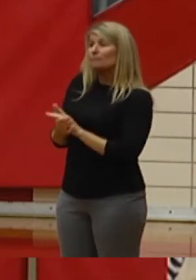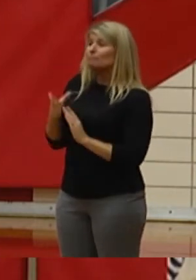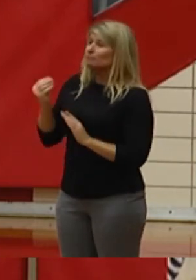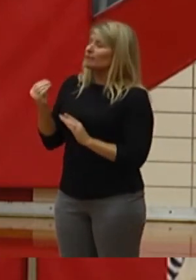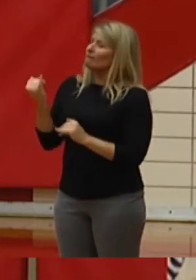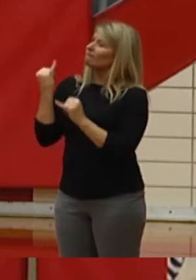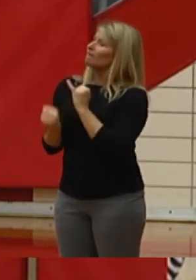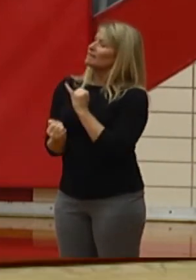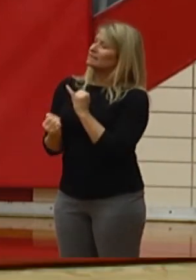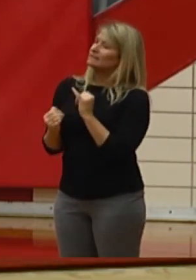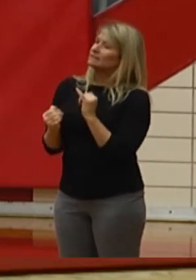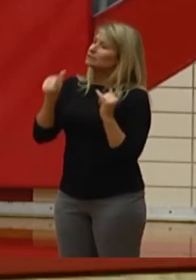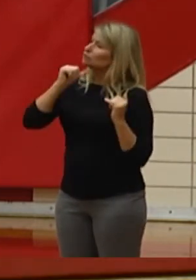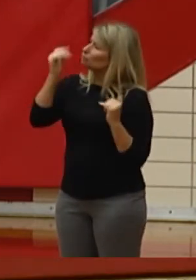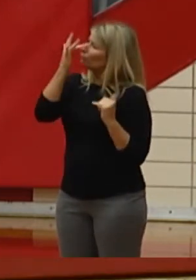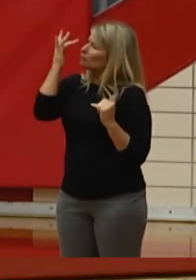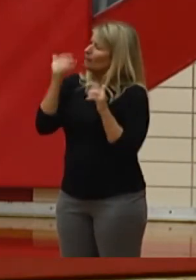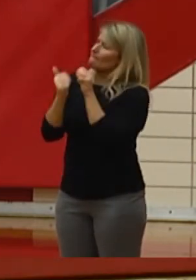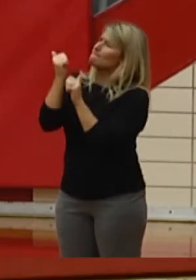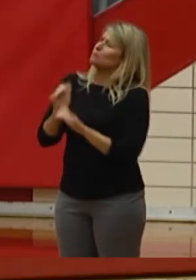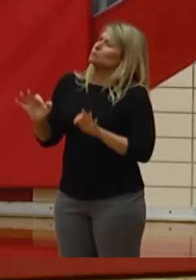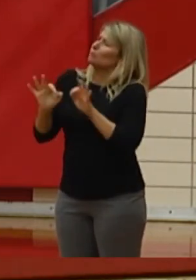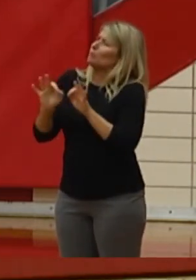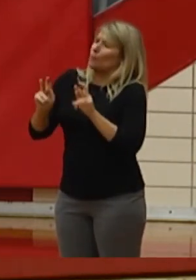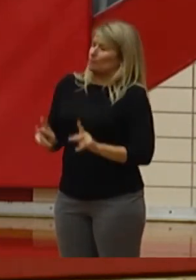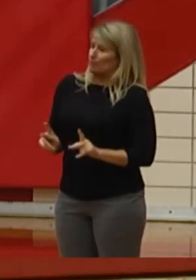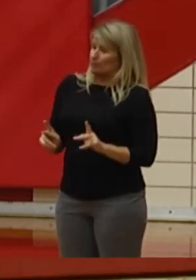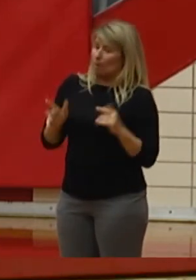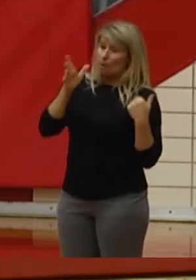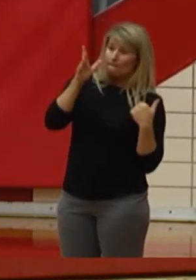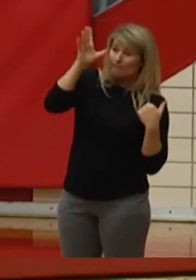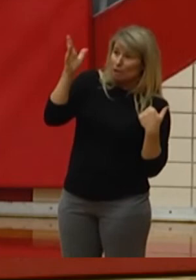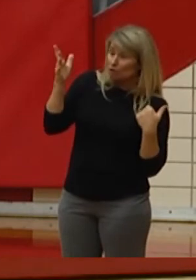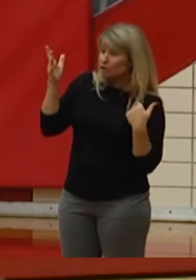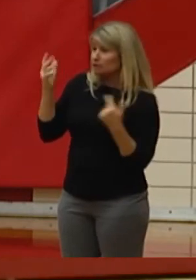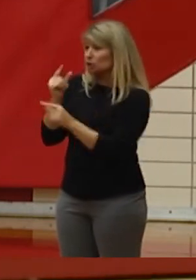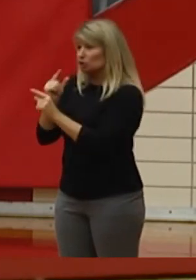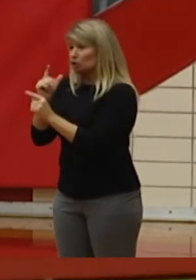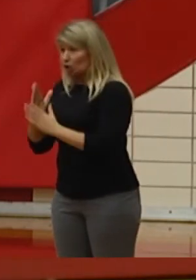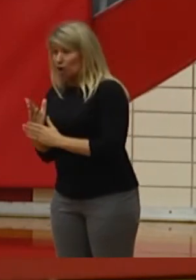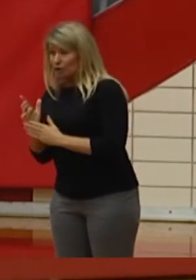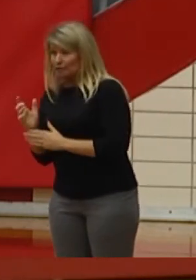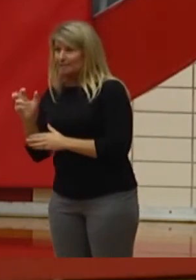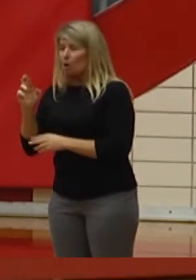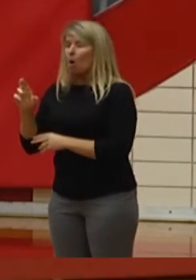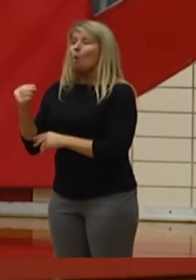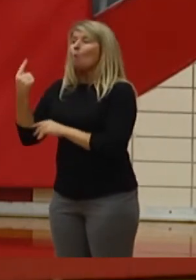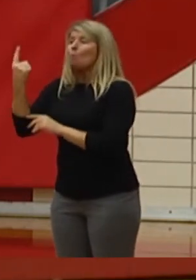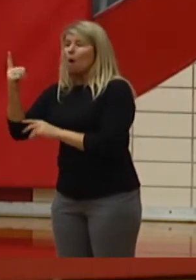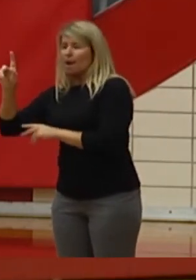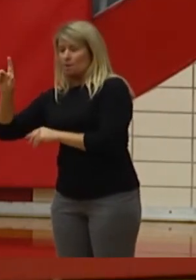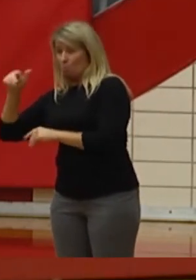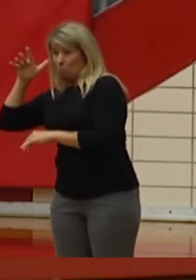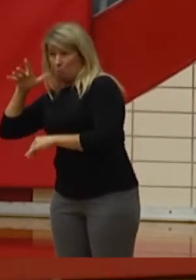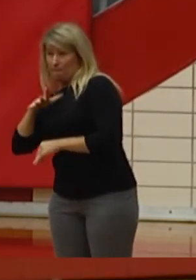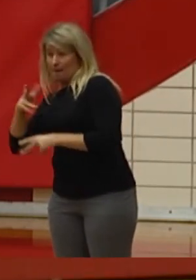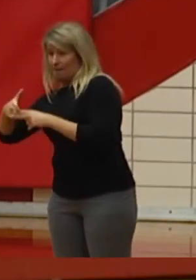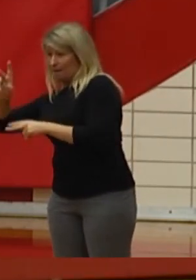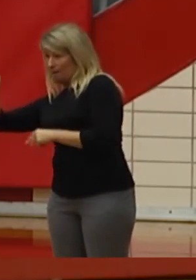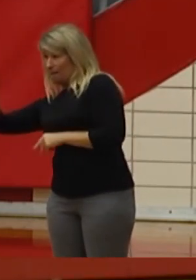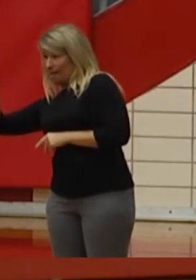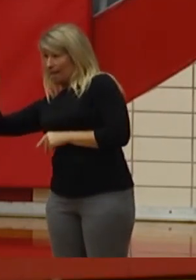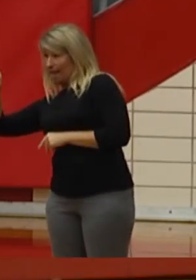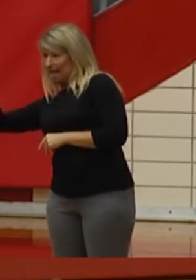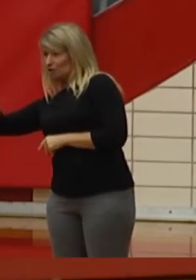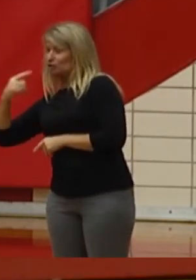important people of all. Our parents, or guardians, or as Miss Ada would call them, the true OGs. I mean, they did do some